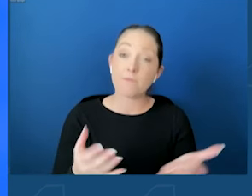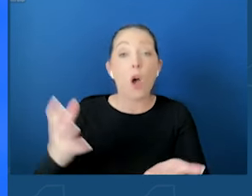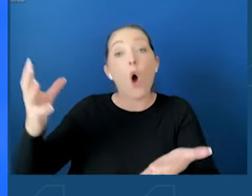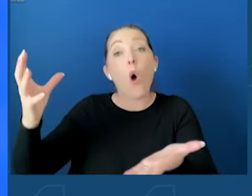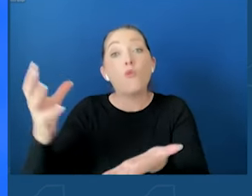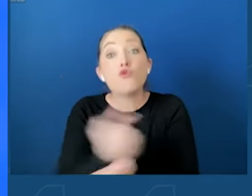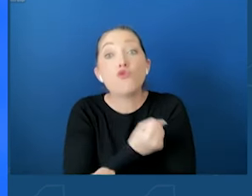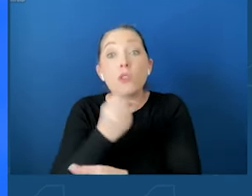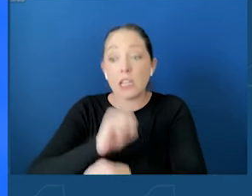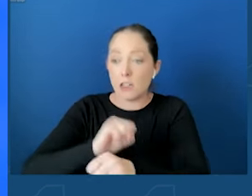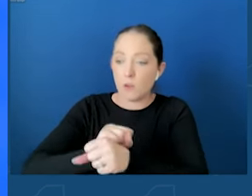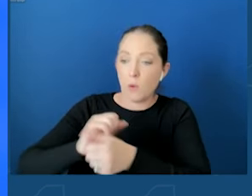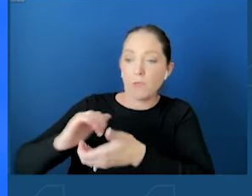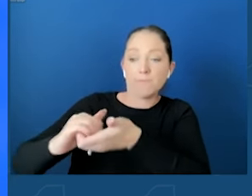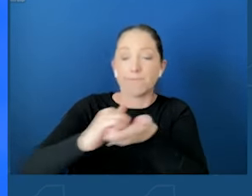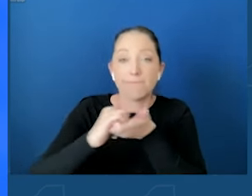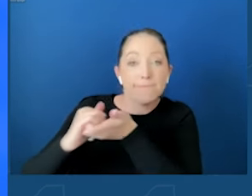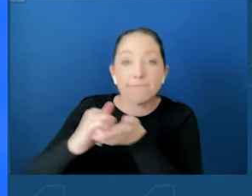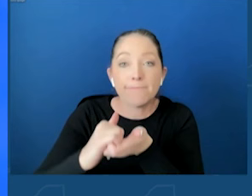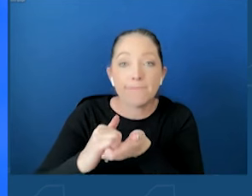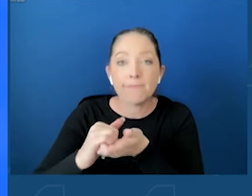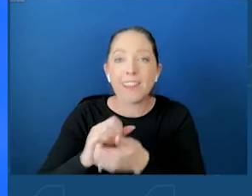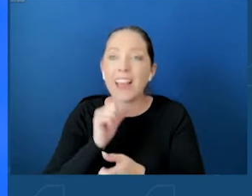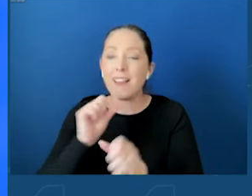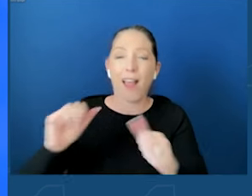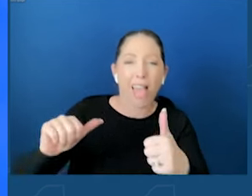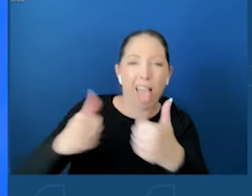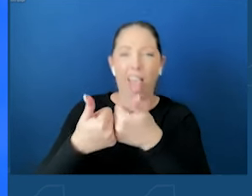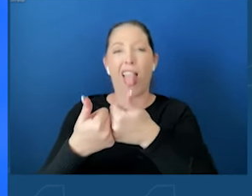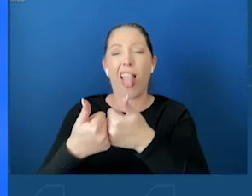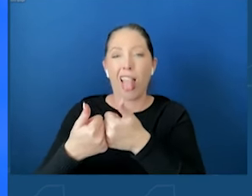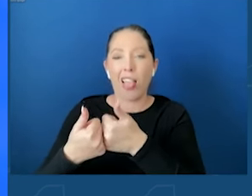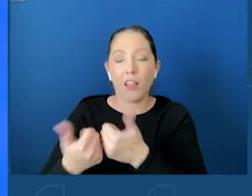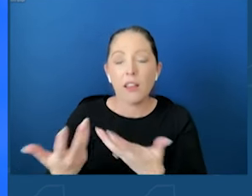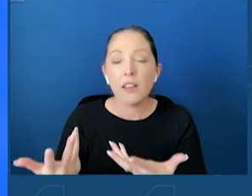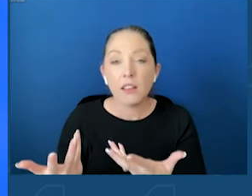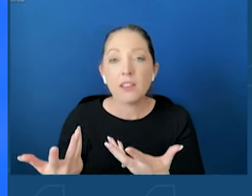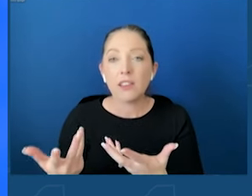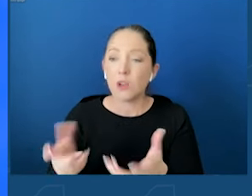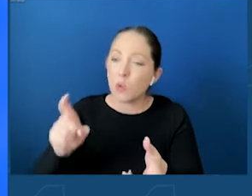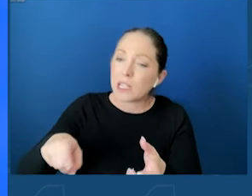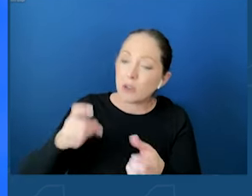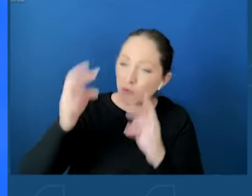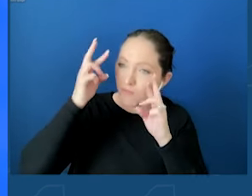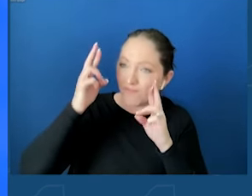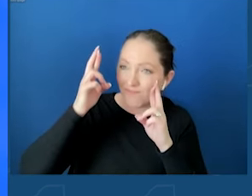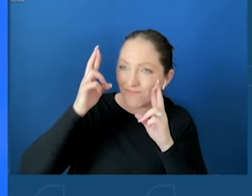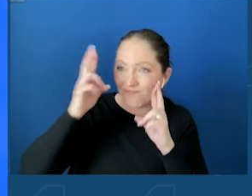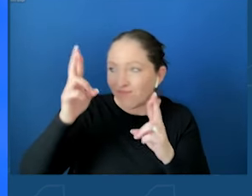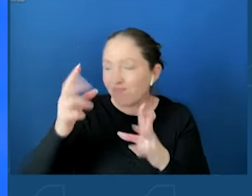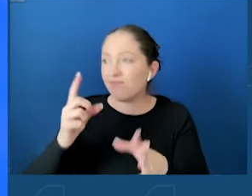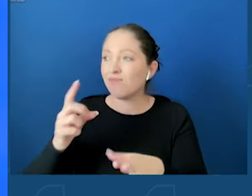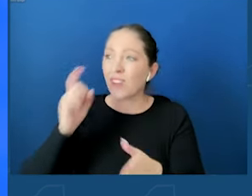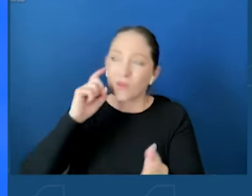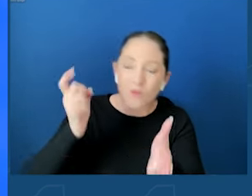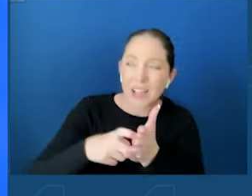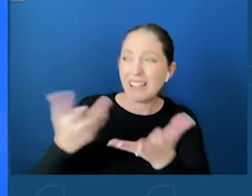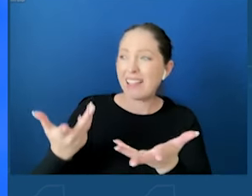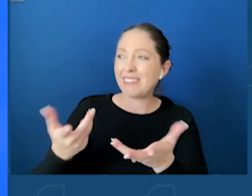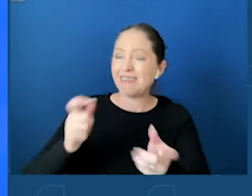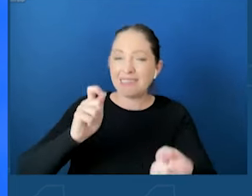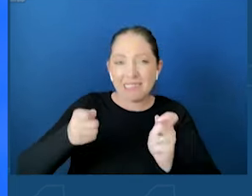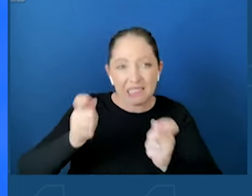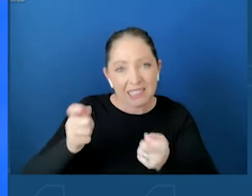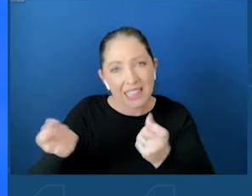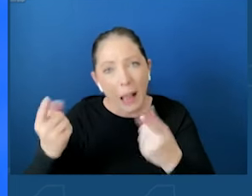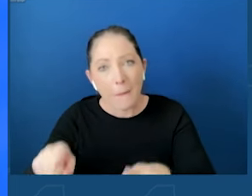challenge, to recognize that things have changed. There's more knowledge and intelligence. And these will